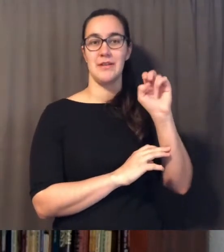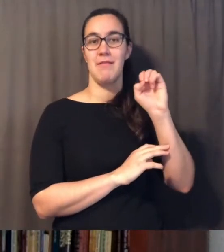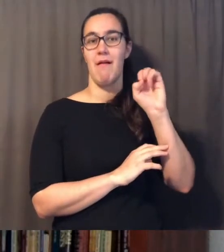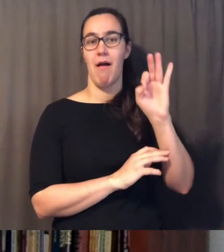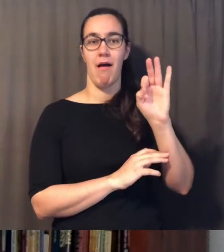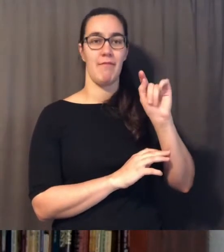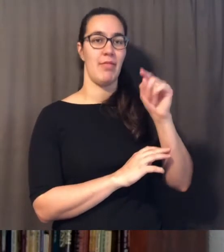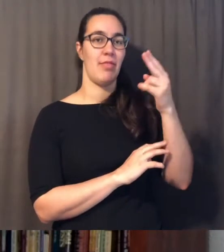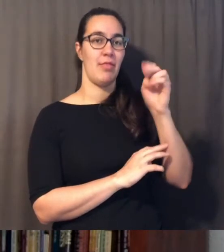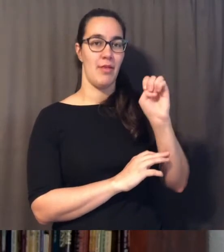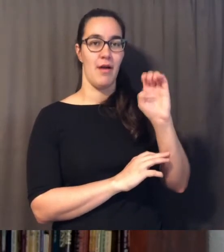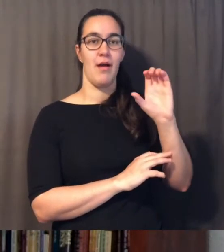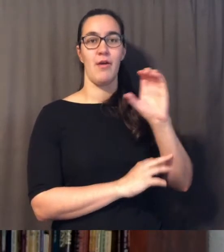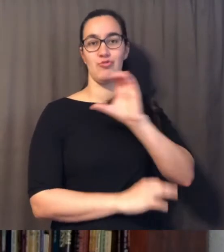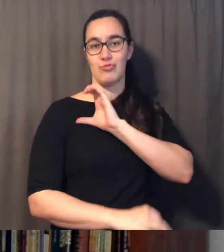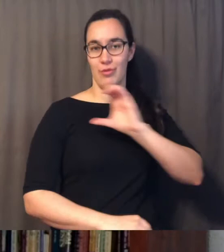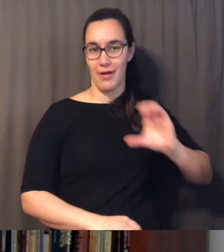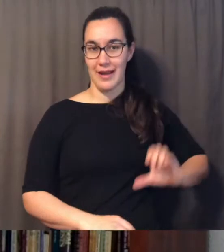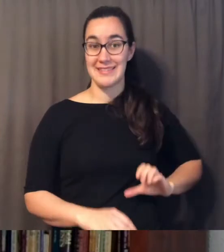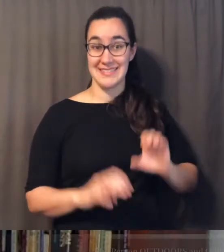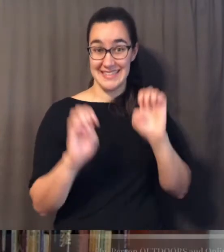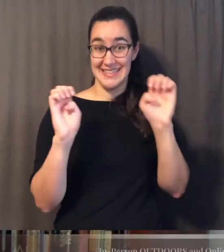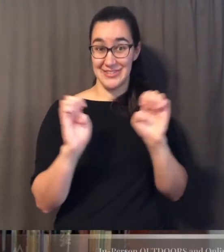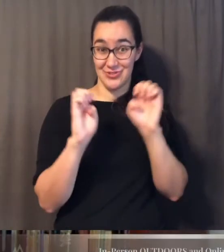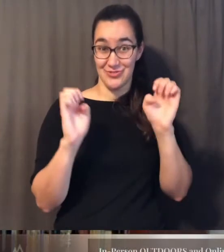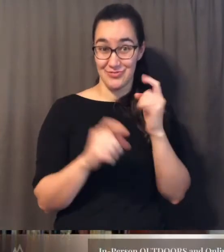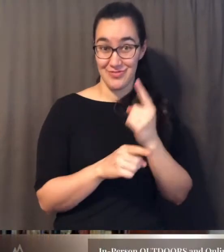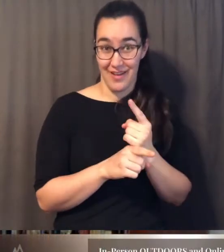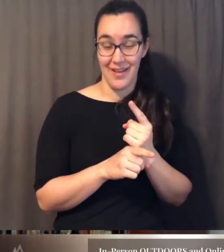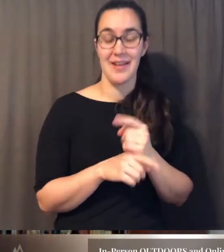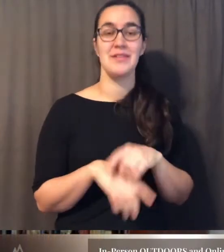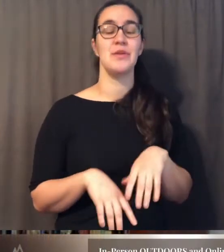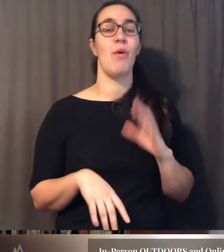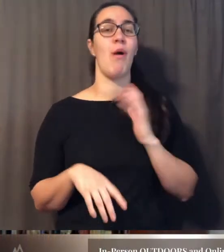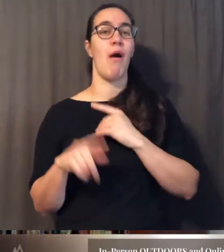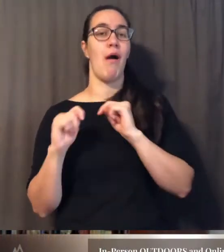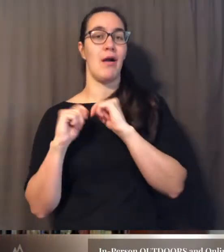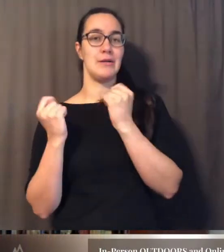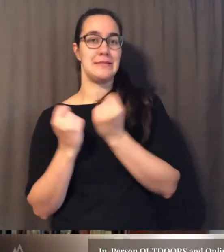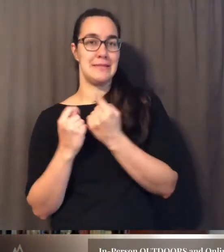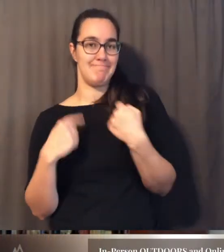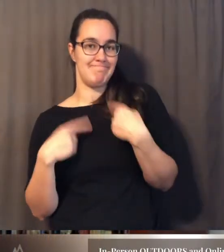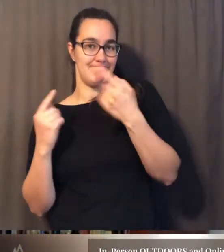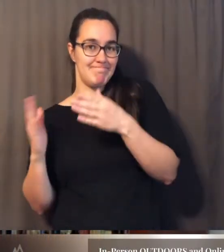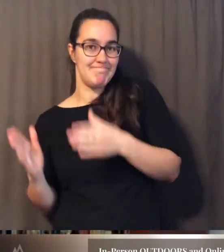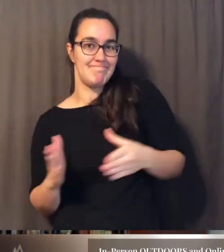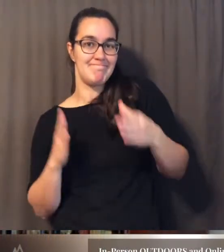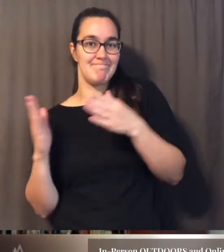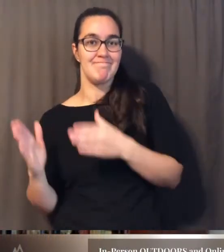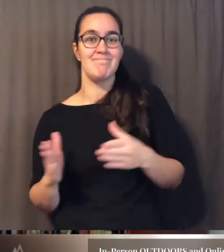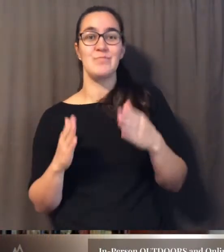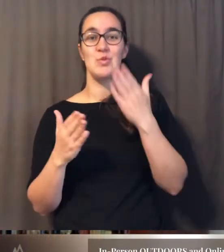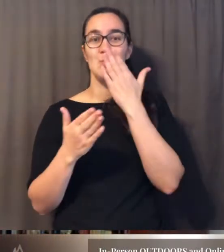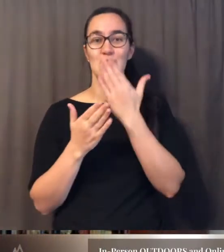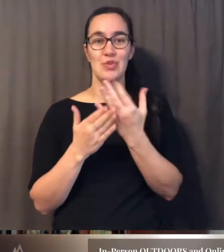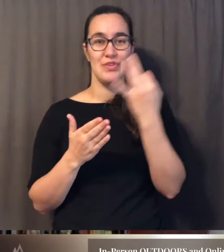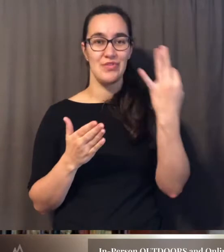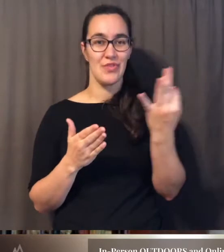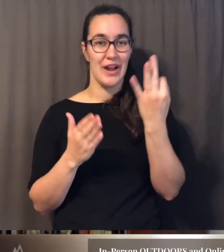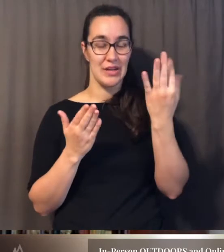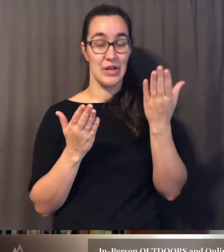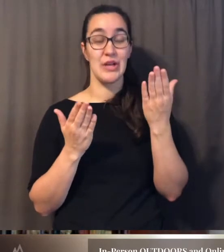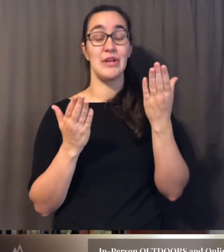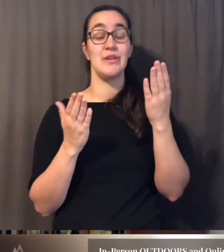um as we as we've been working on this as a team or planning for this we have a really really cool good friday service